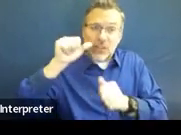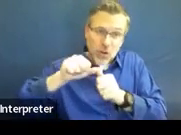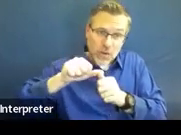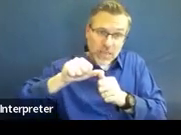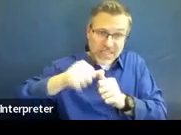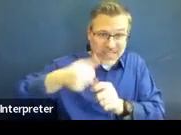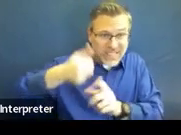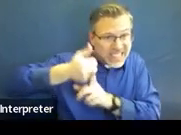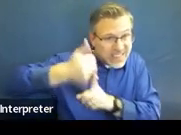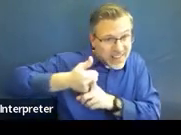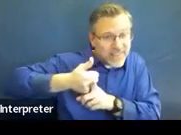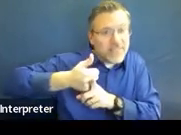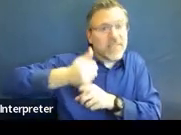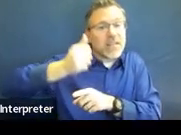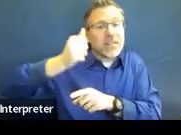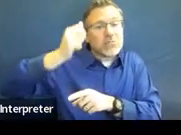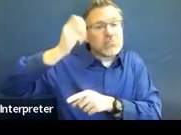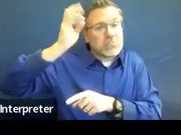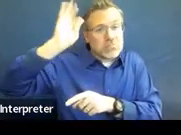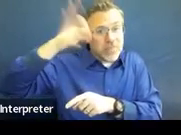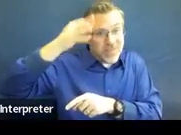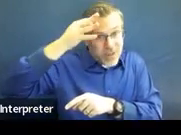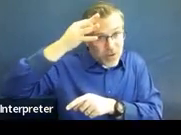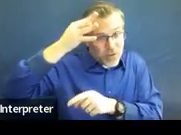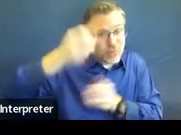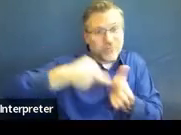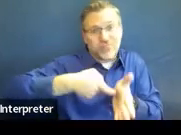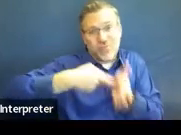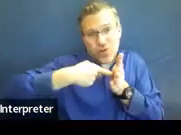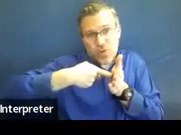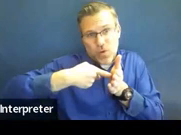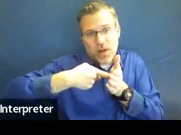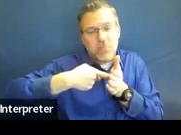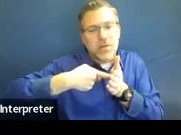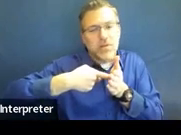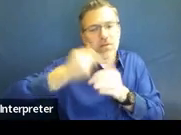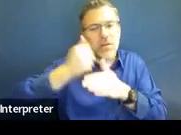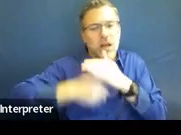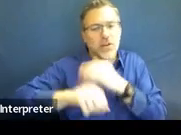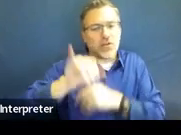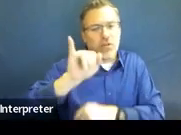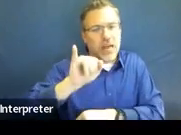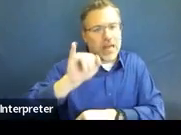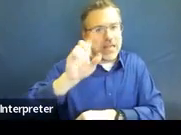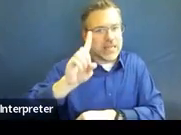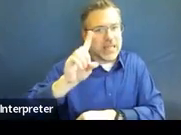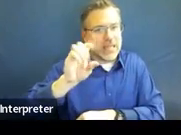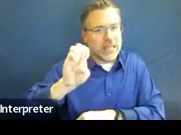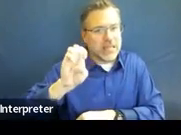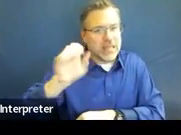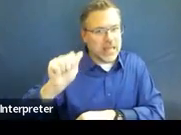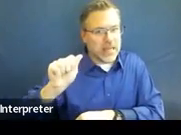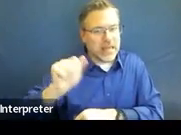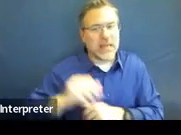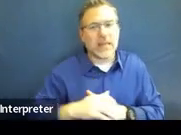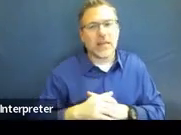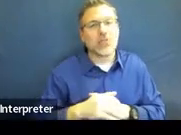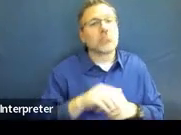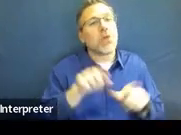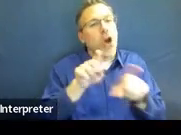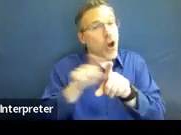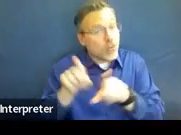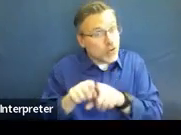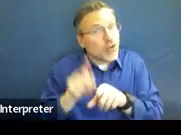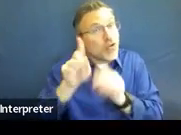requirement. It comes from IDEA, and you can see here, this is where it comes from. It's also in MUSER, the Maine